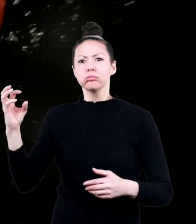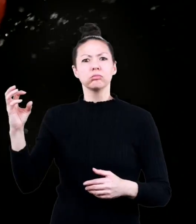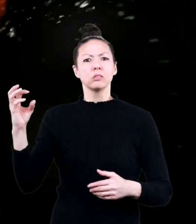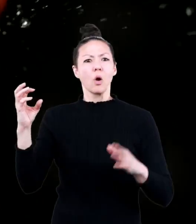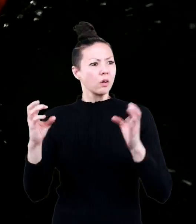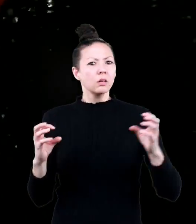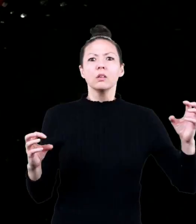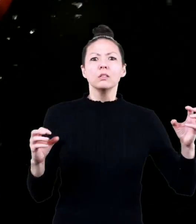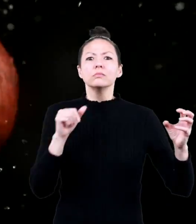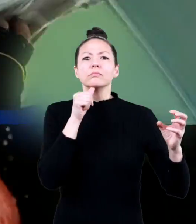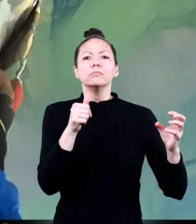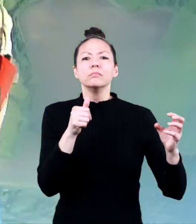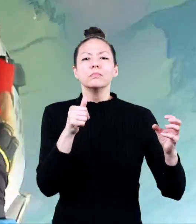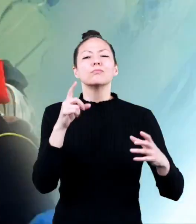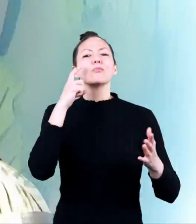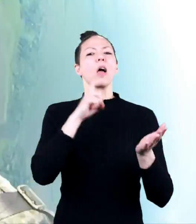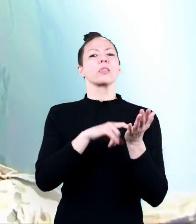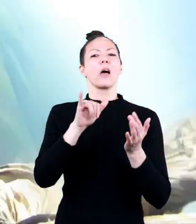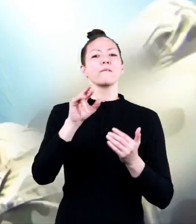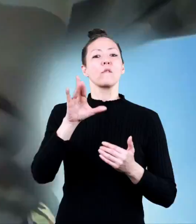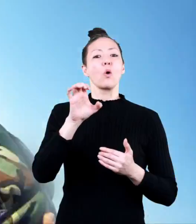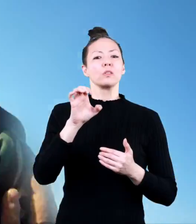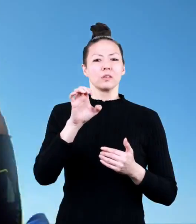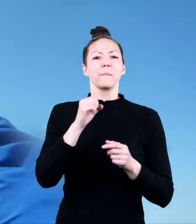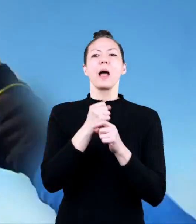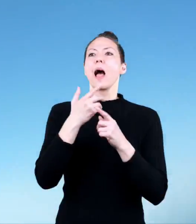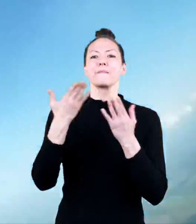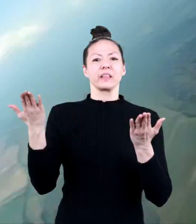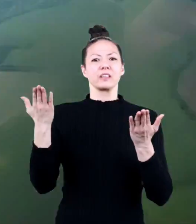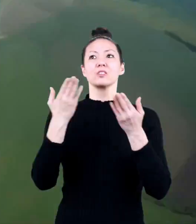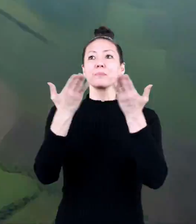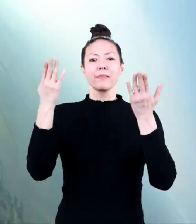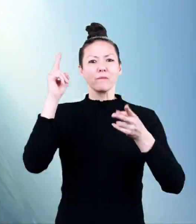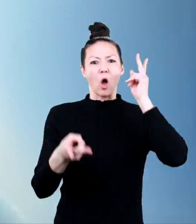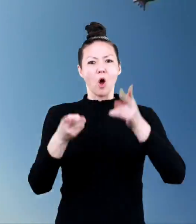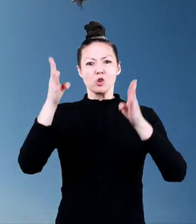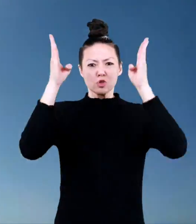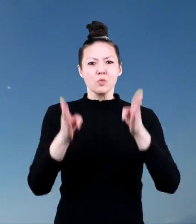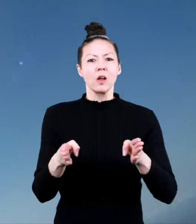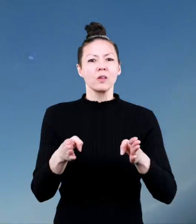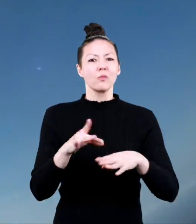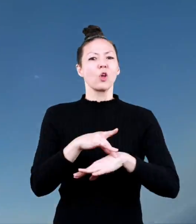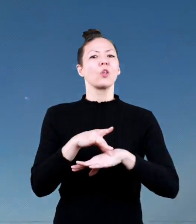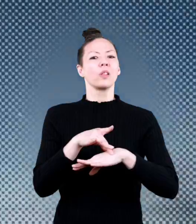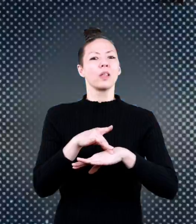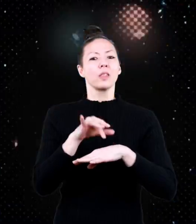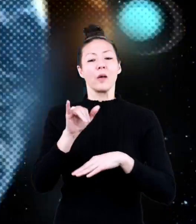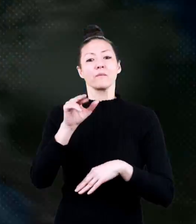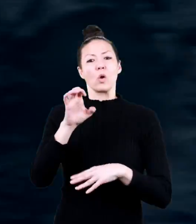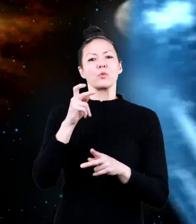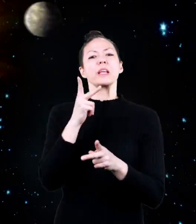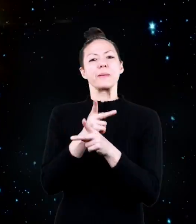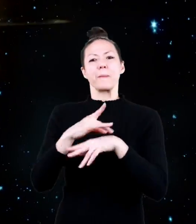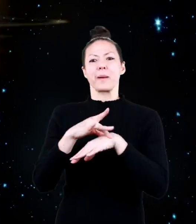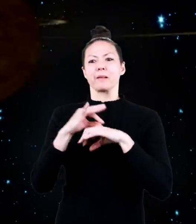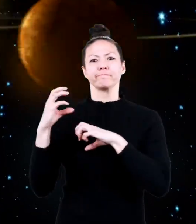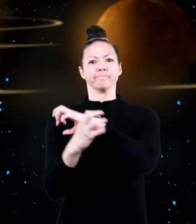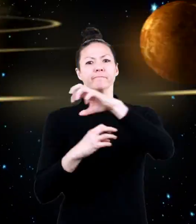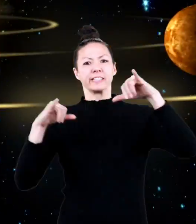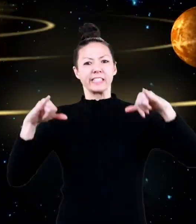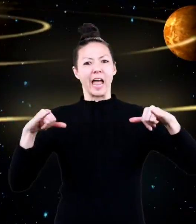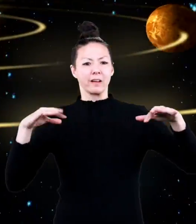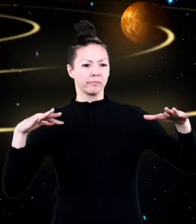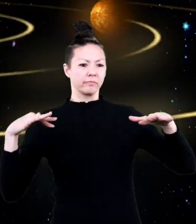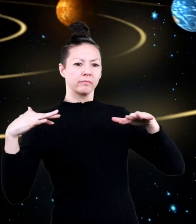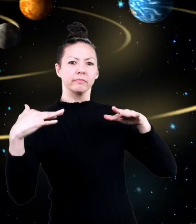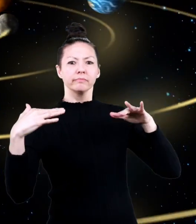and not sideways. He realized that the force that makes objects fall to Earth and the force that keeps